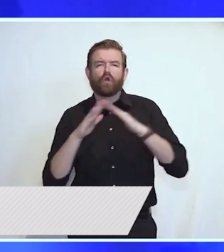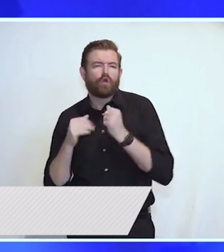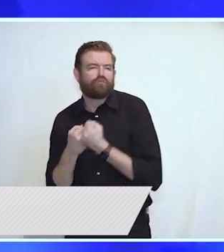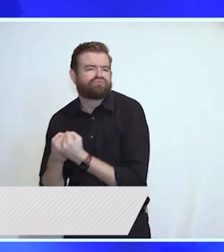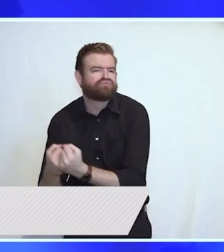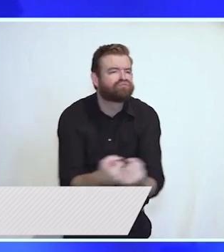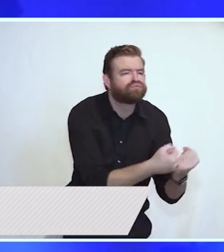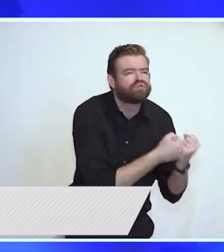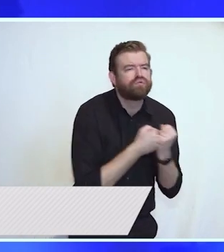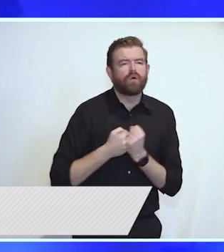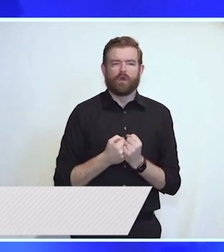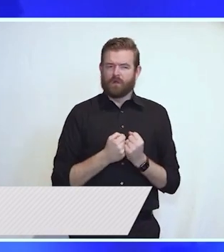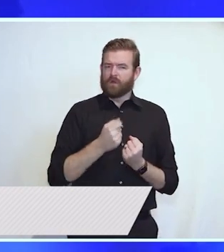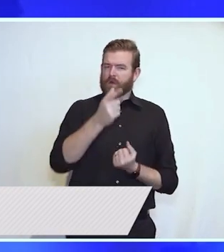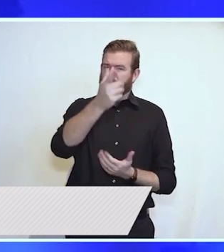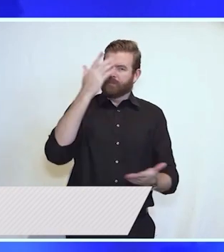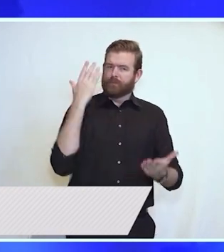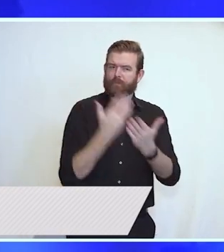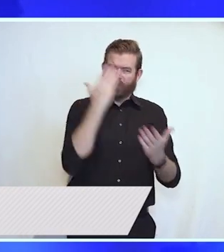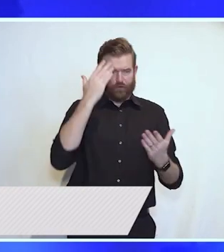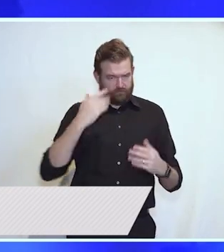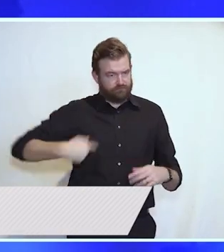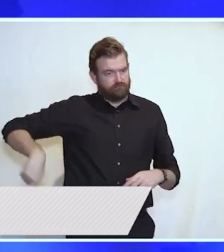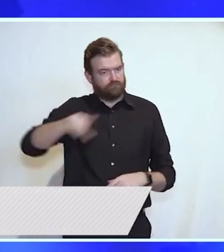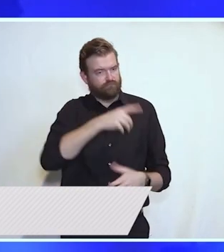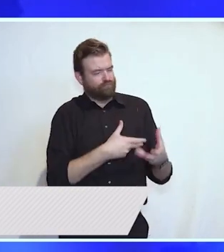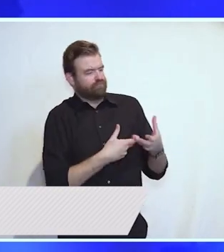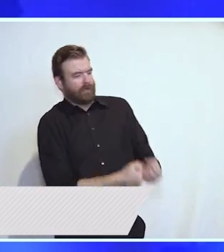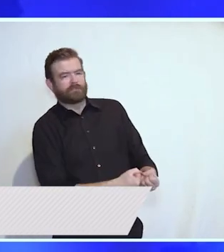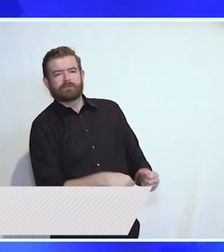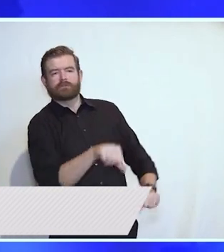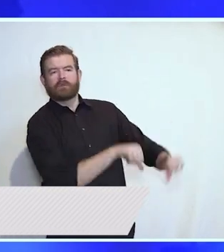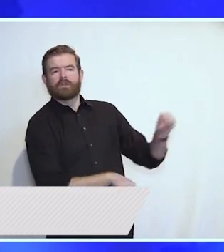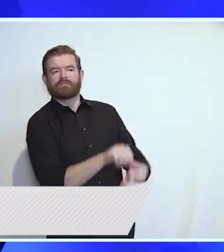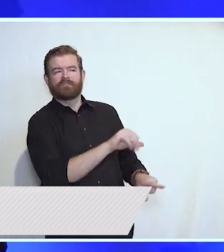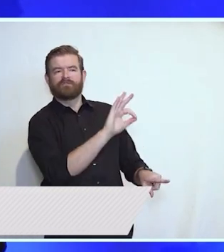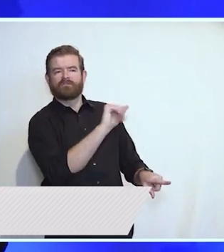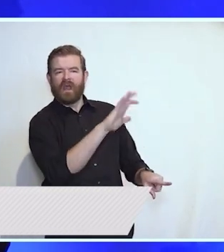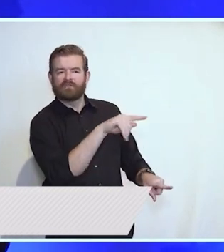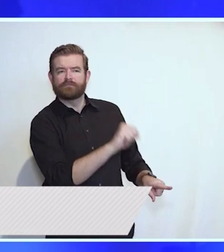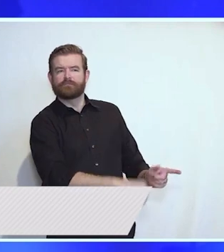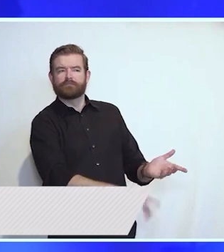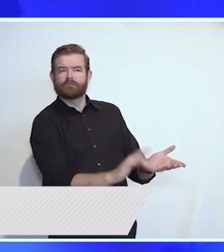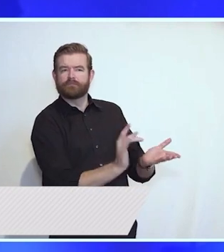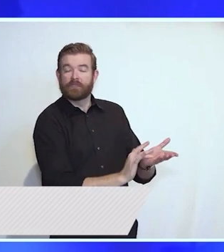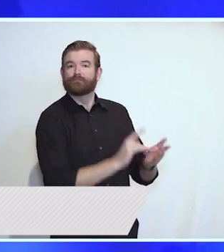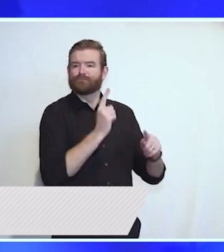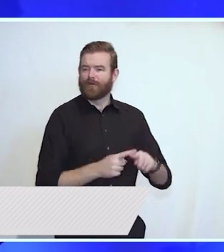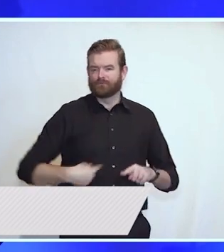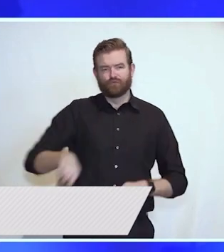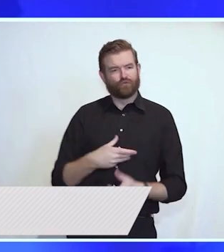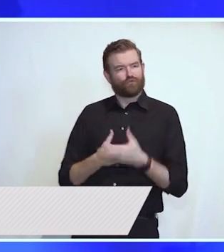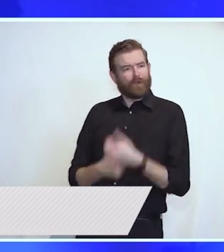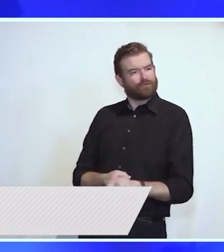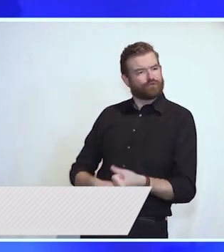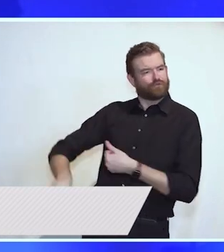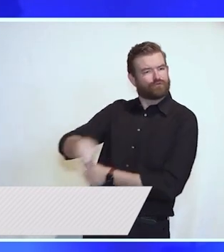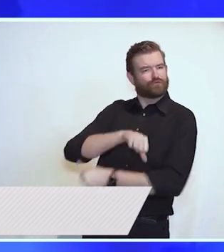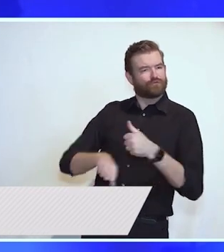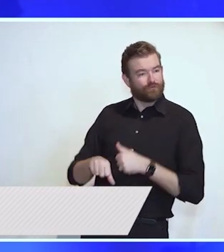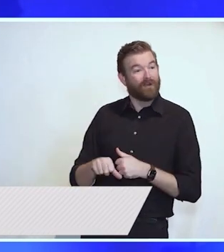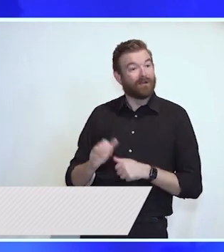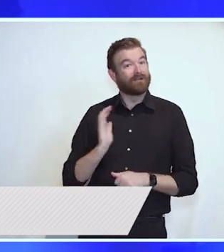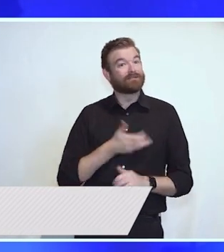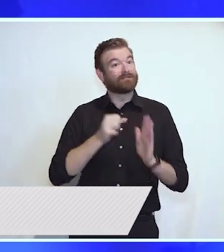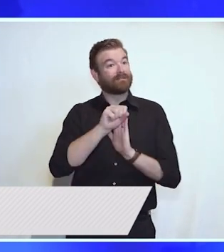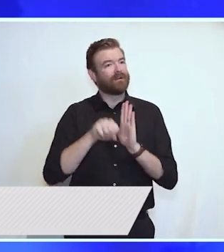facts and medicine and in each other. Our state has become a beacon of what's possible when we rise to face a challenge together